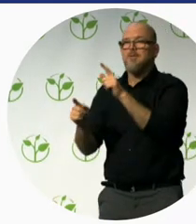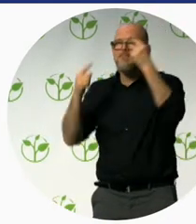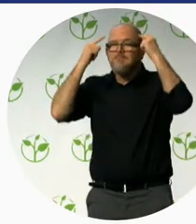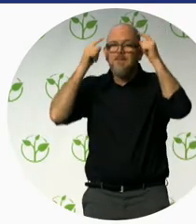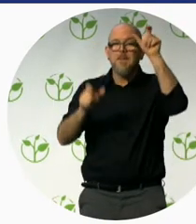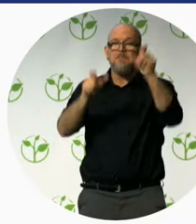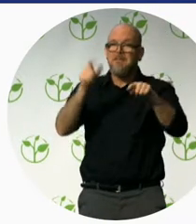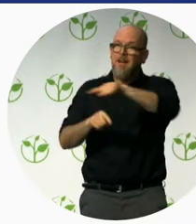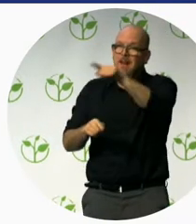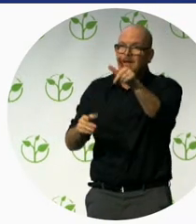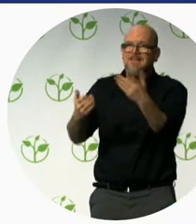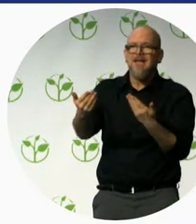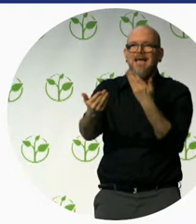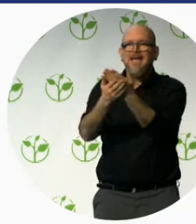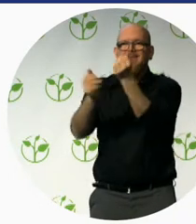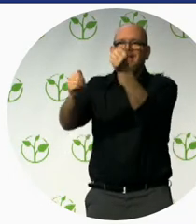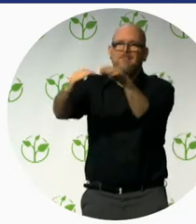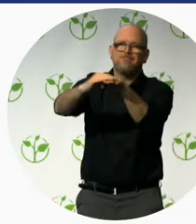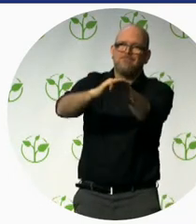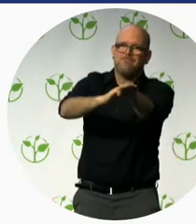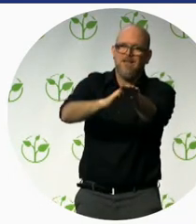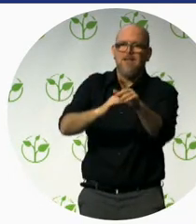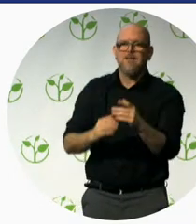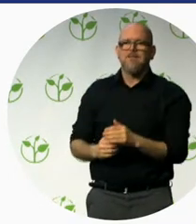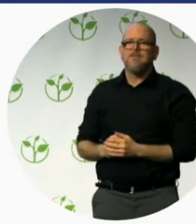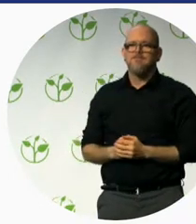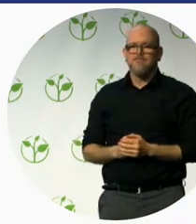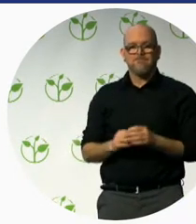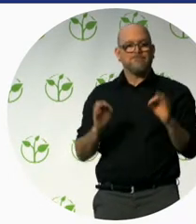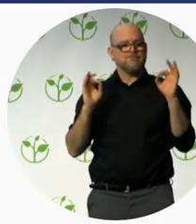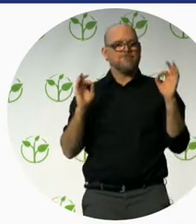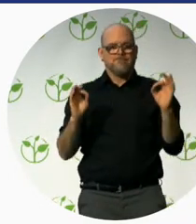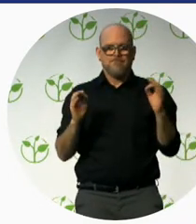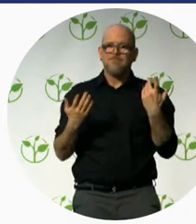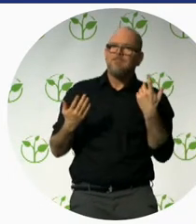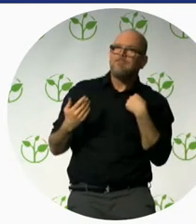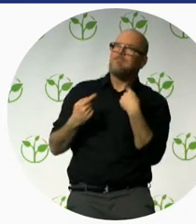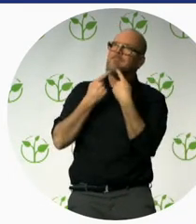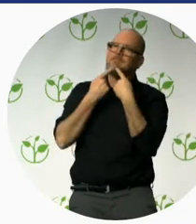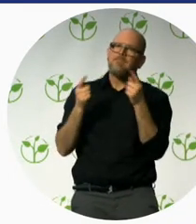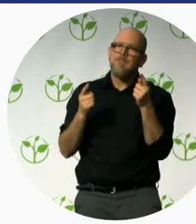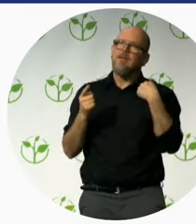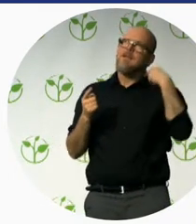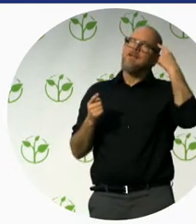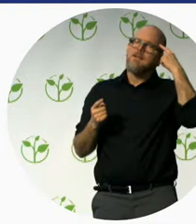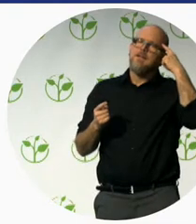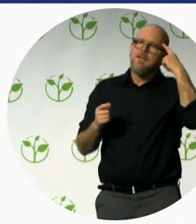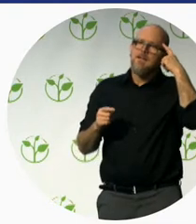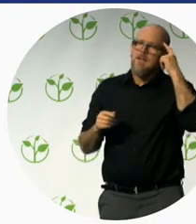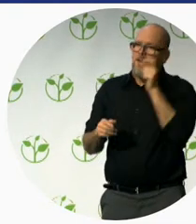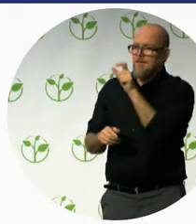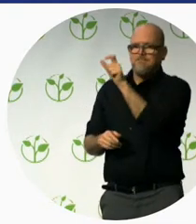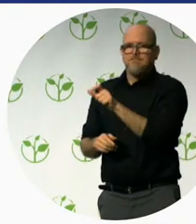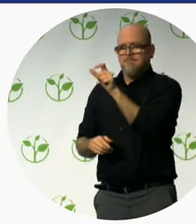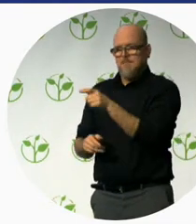The impact, of course, we were talking with all the users, people with disabilities. But